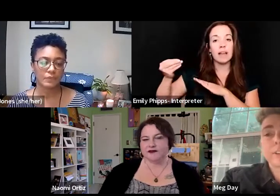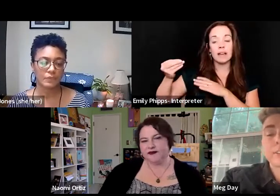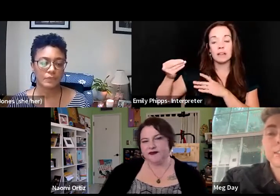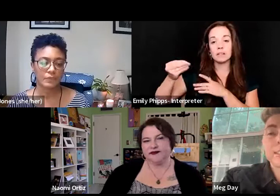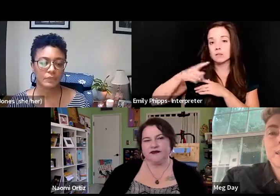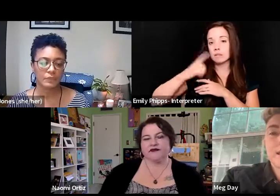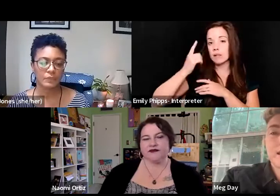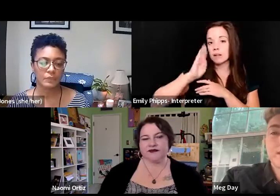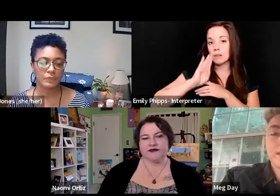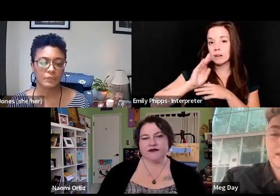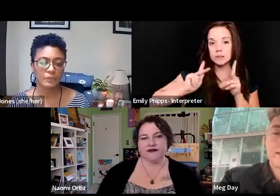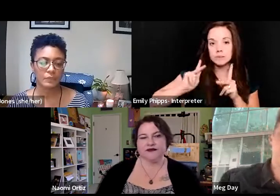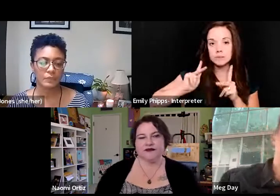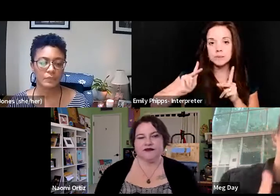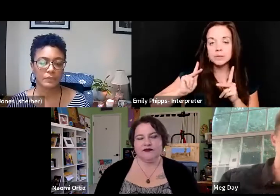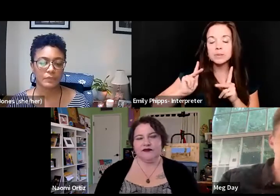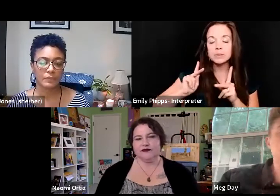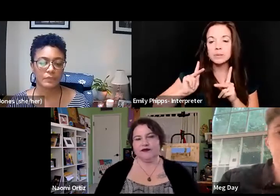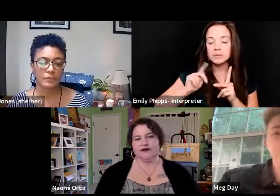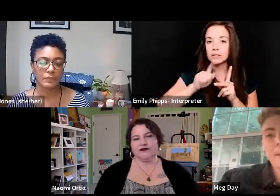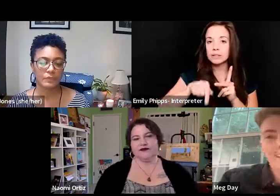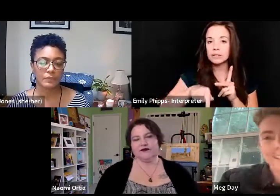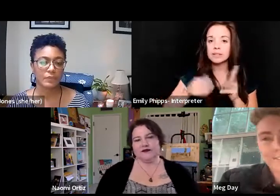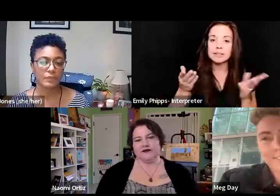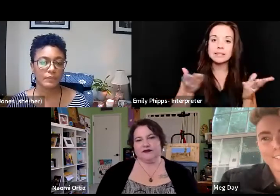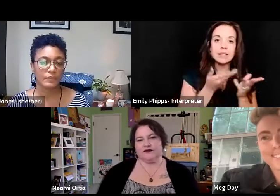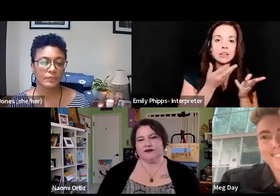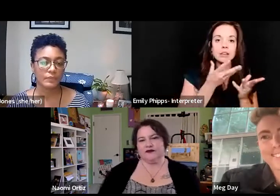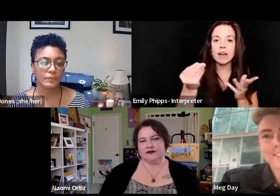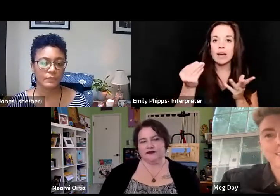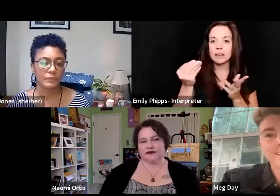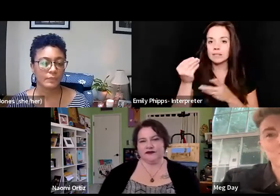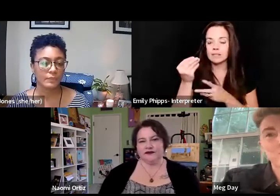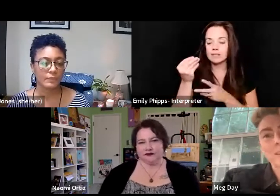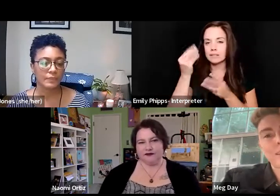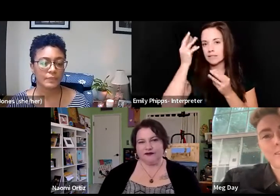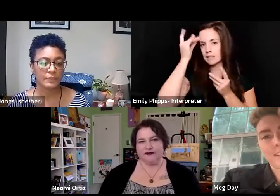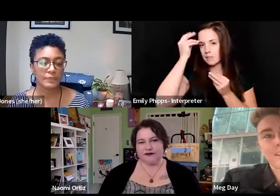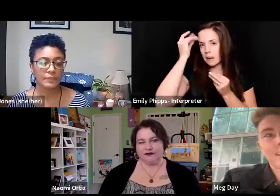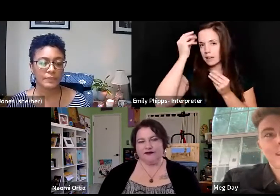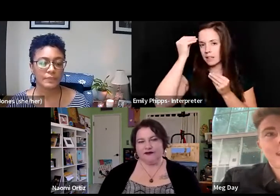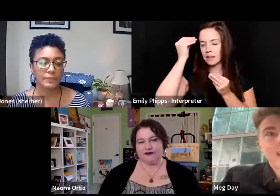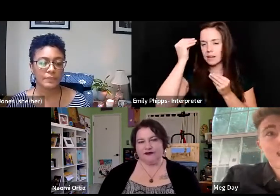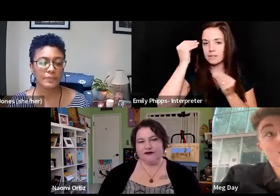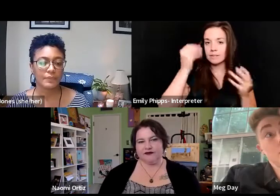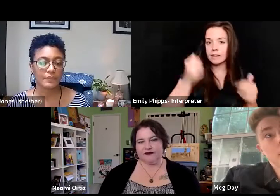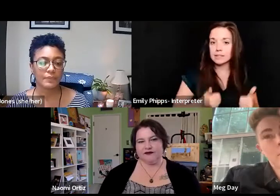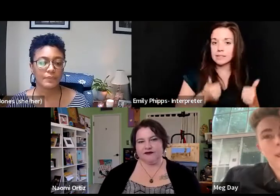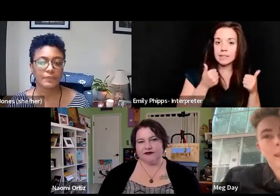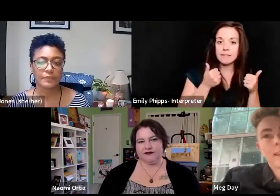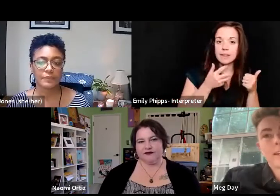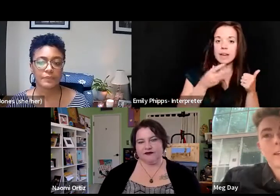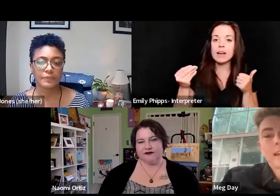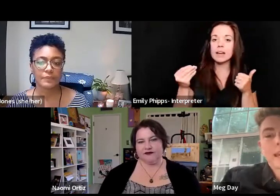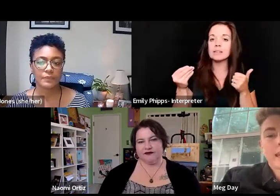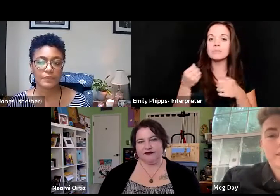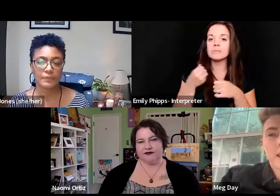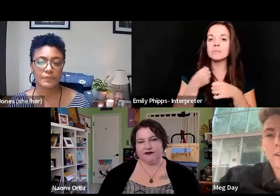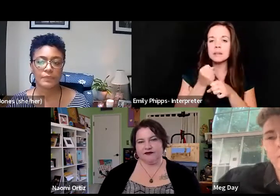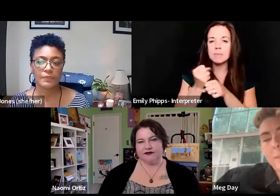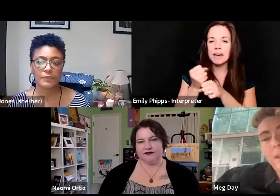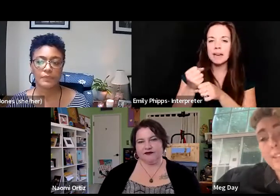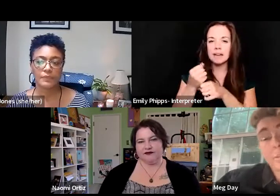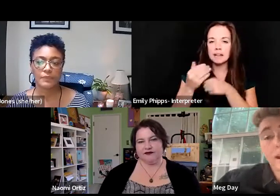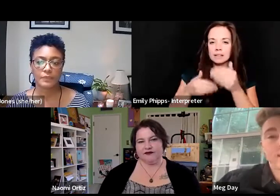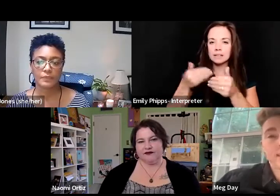brown folks. It's both he and it's speculative. It's both living and being made and